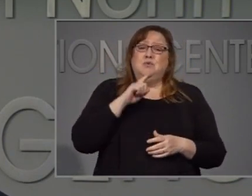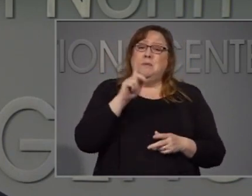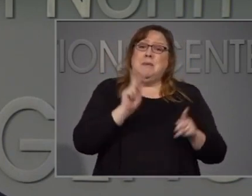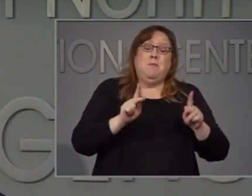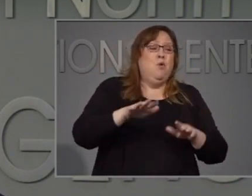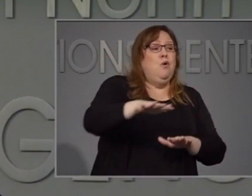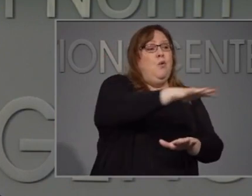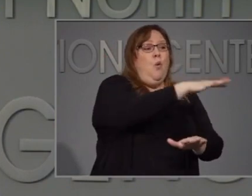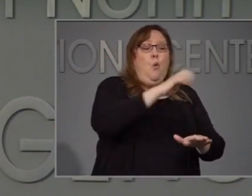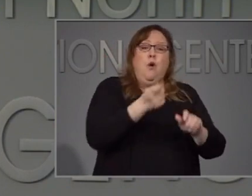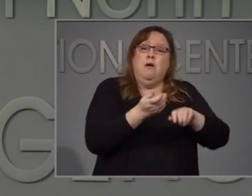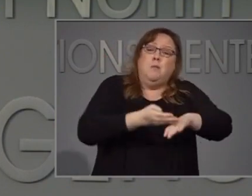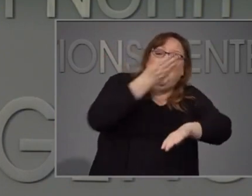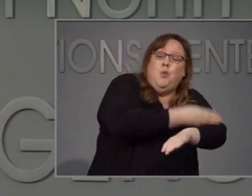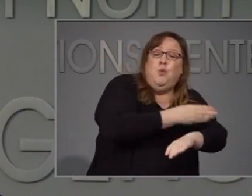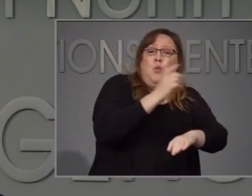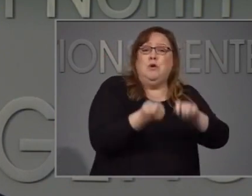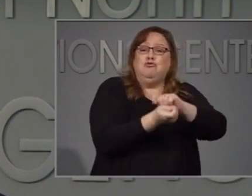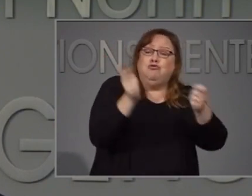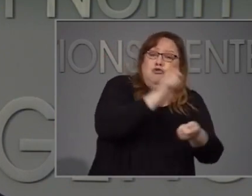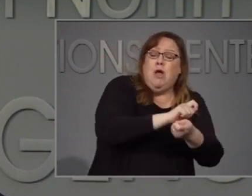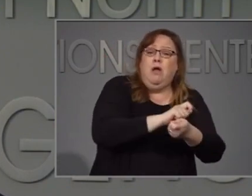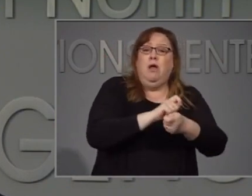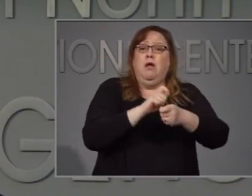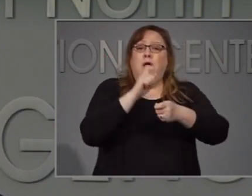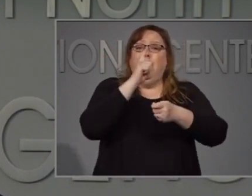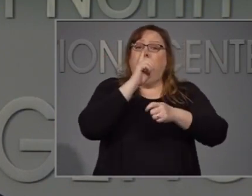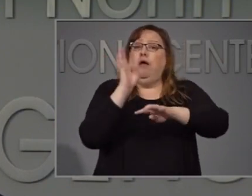by the noise of the riots.